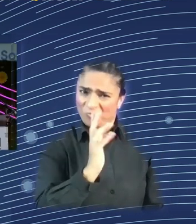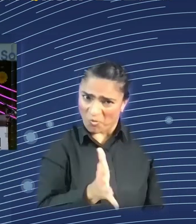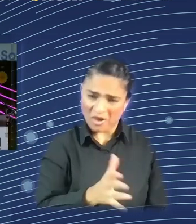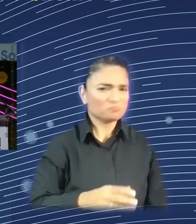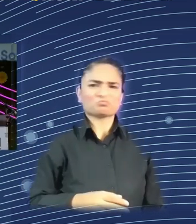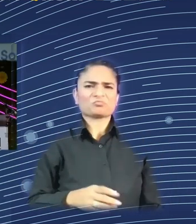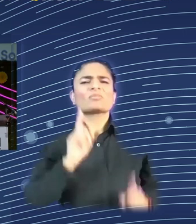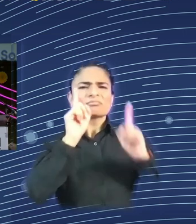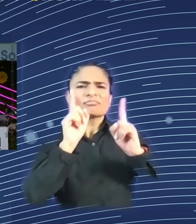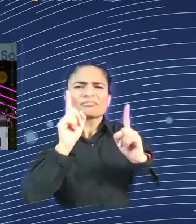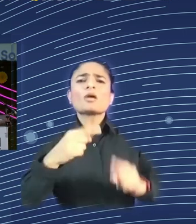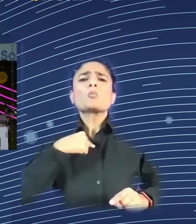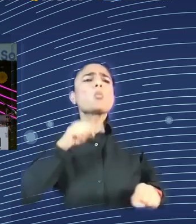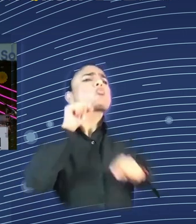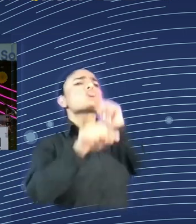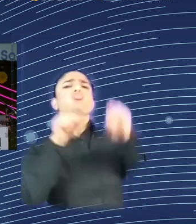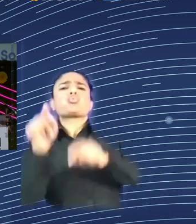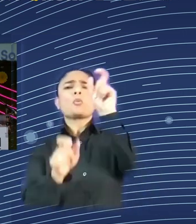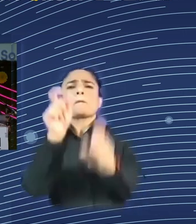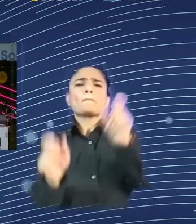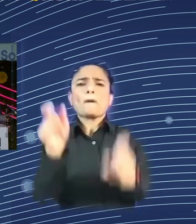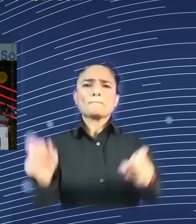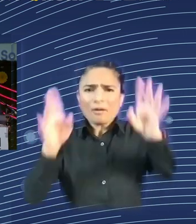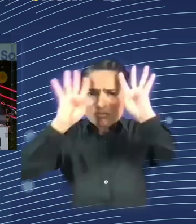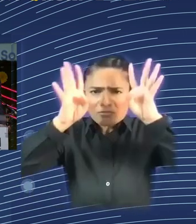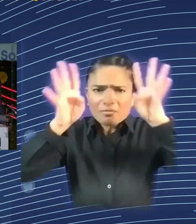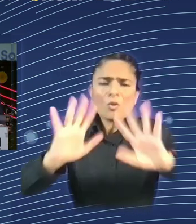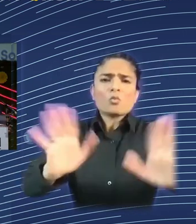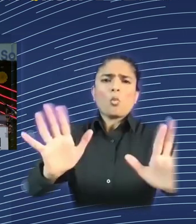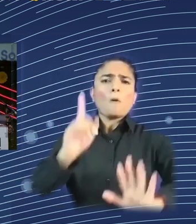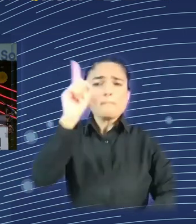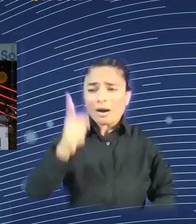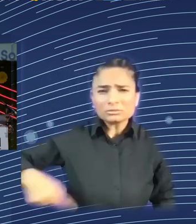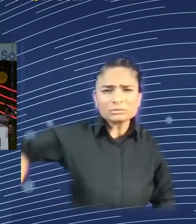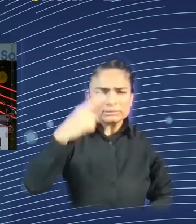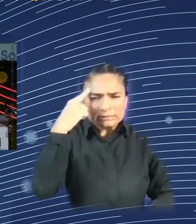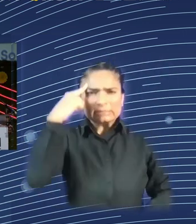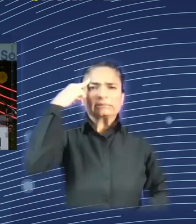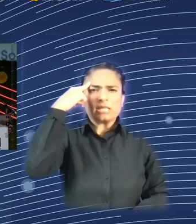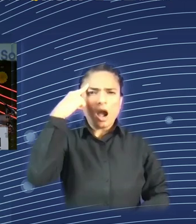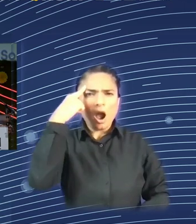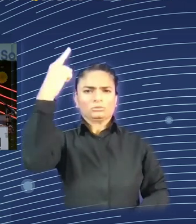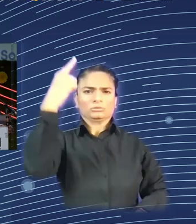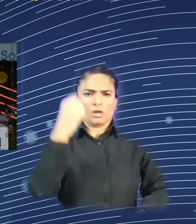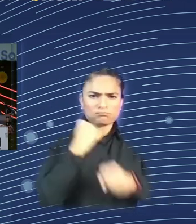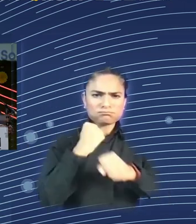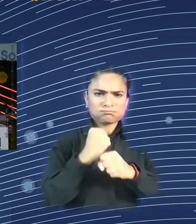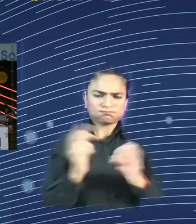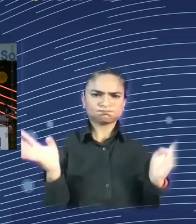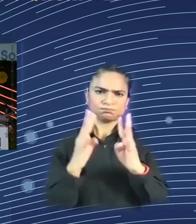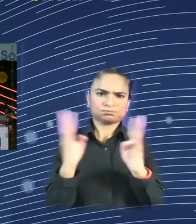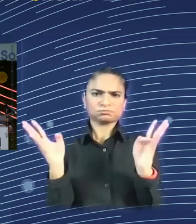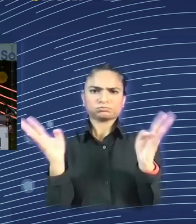Now, why was electricity so important? Well, that's because of both machinery,